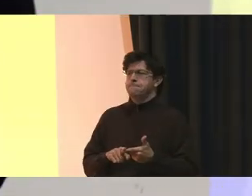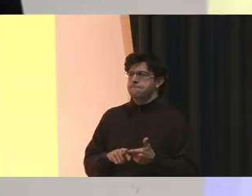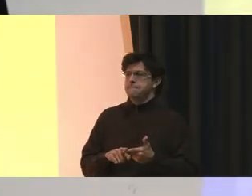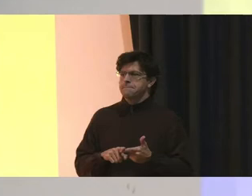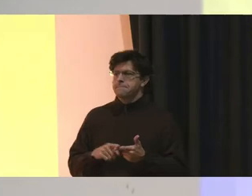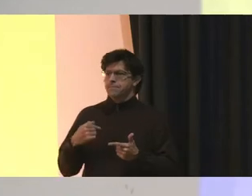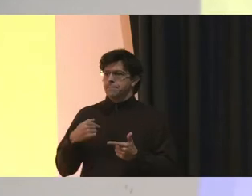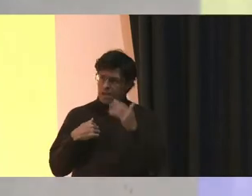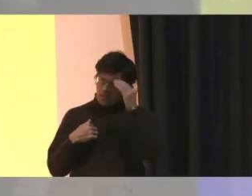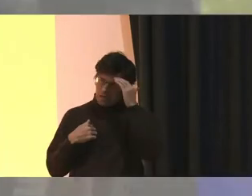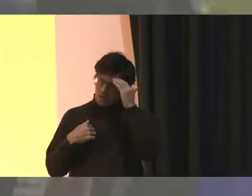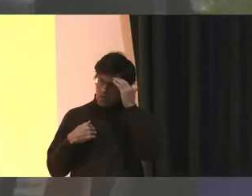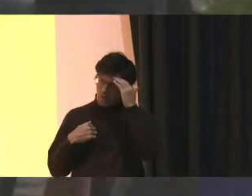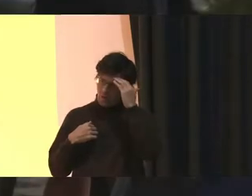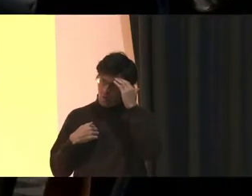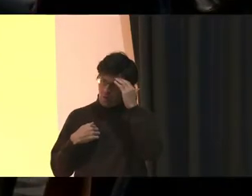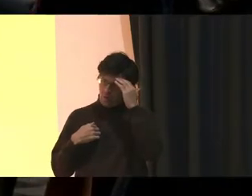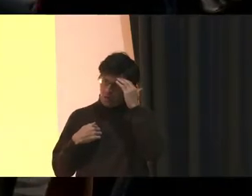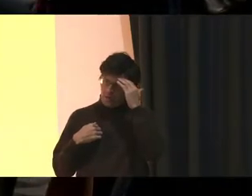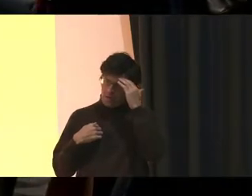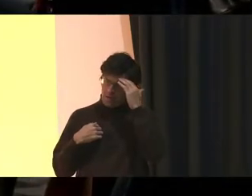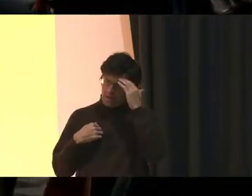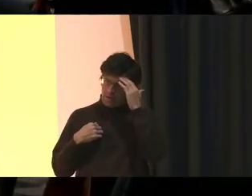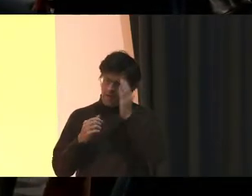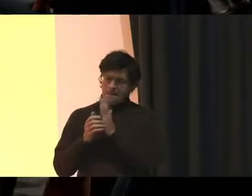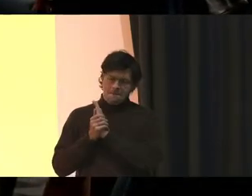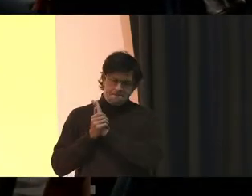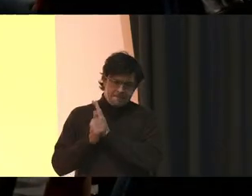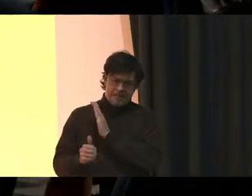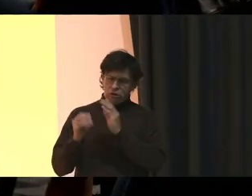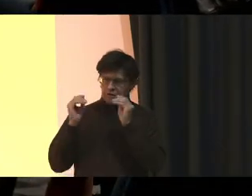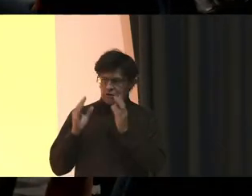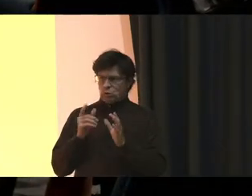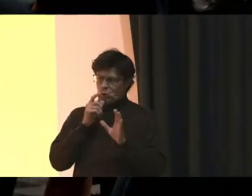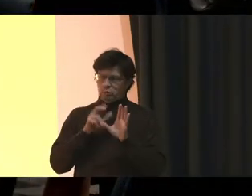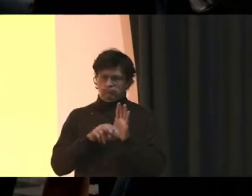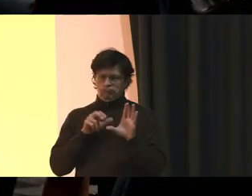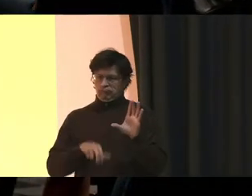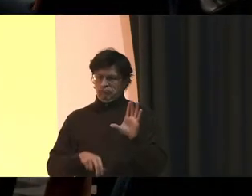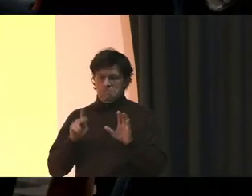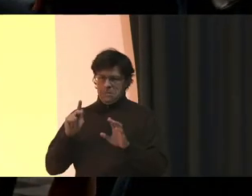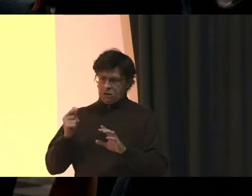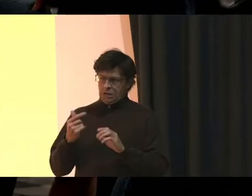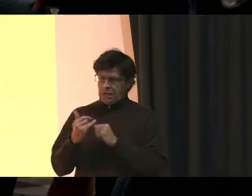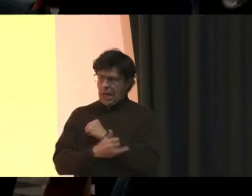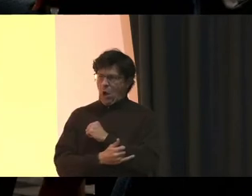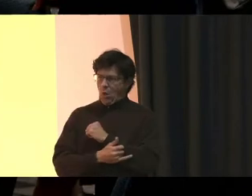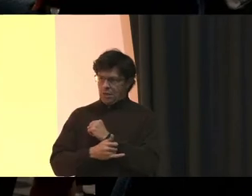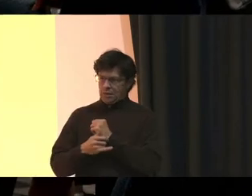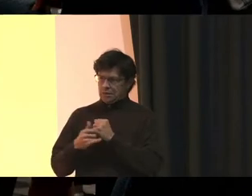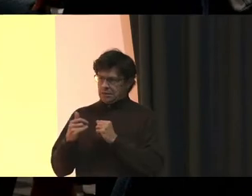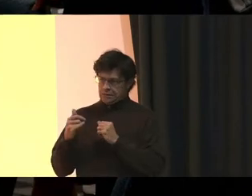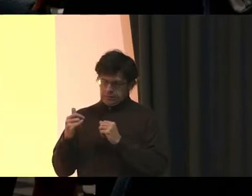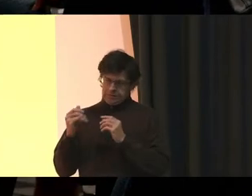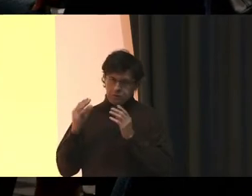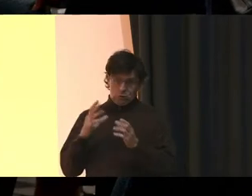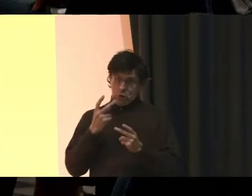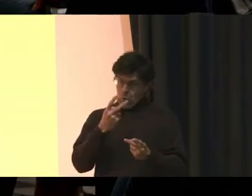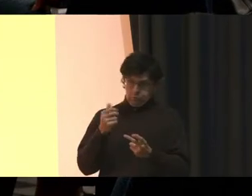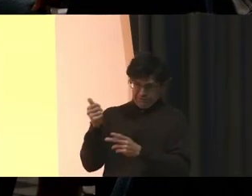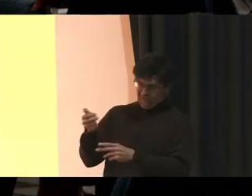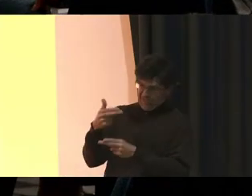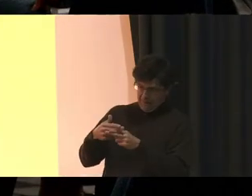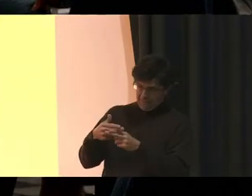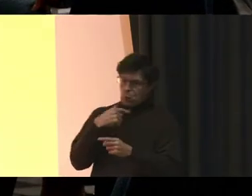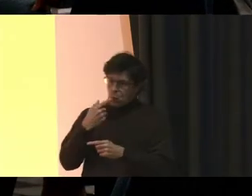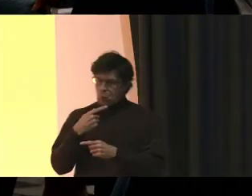I know master teachers Who have left the Prince George's County Public School And you can look up the names And who's who Of